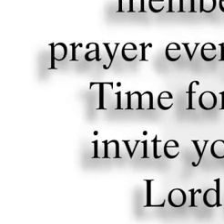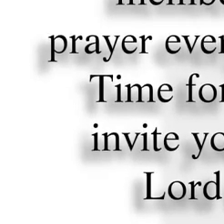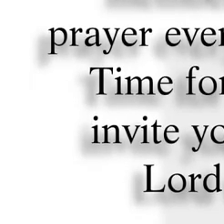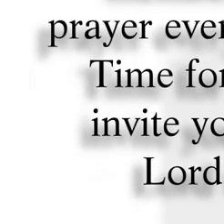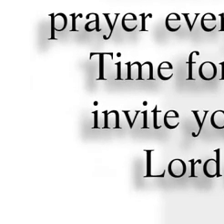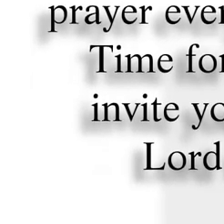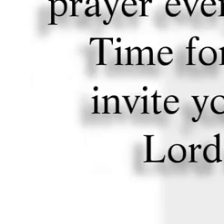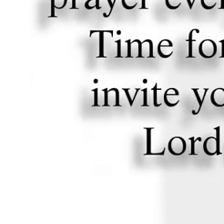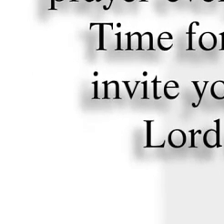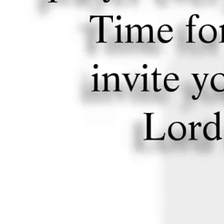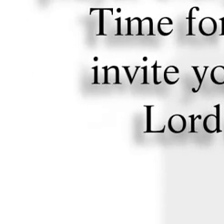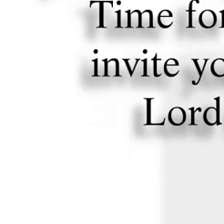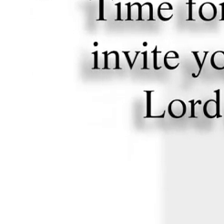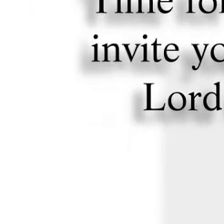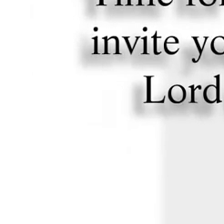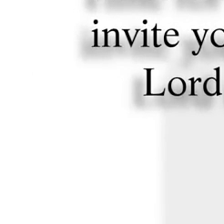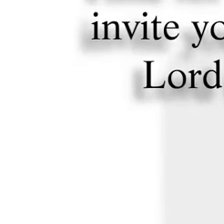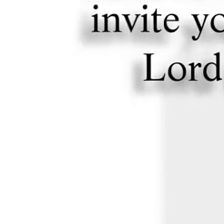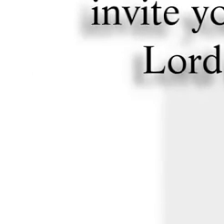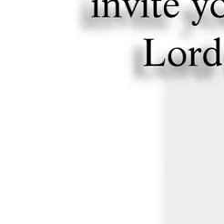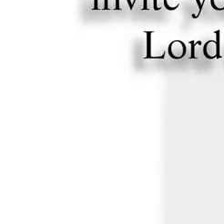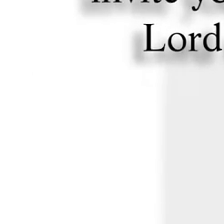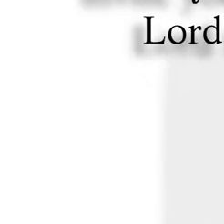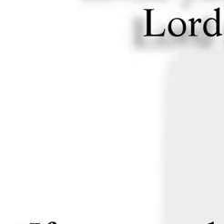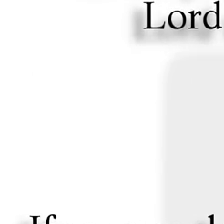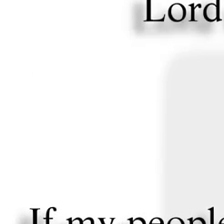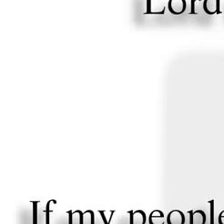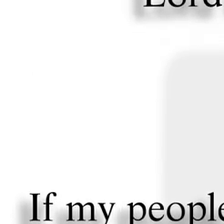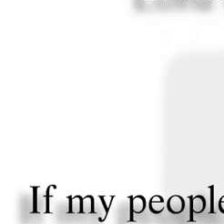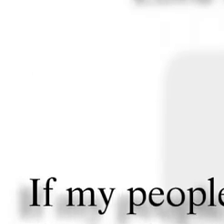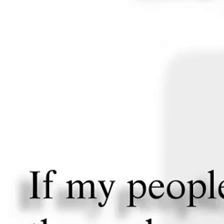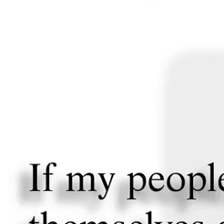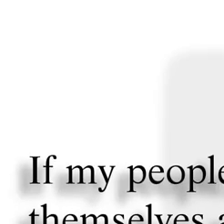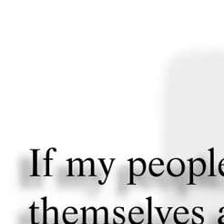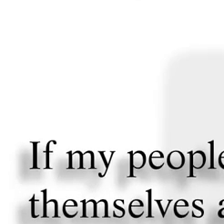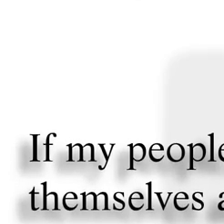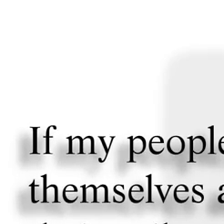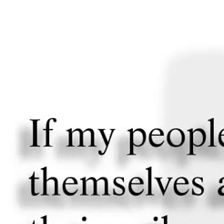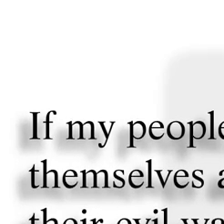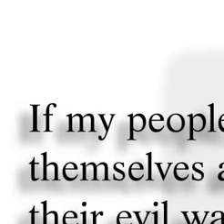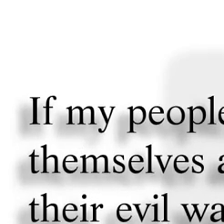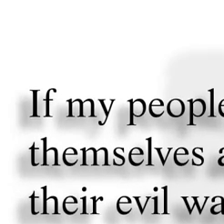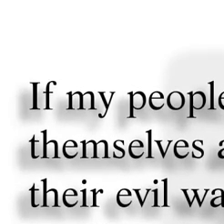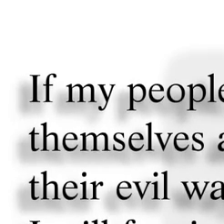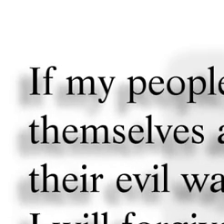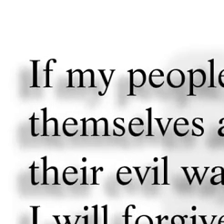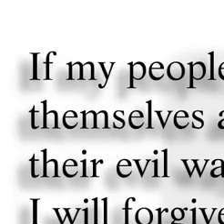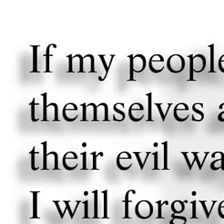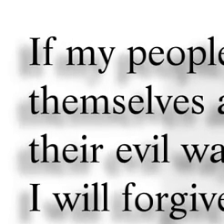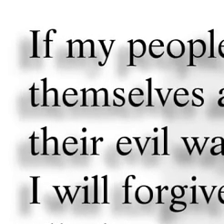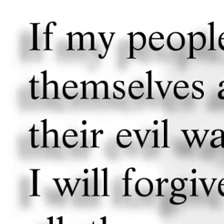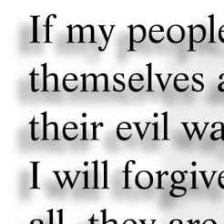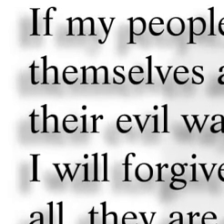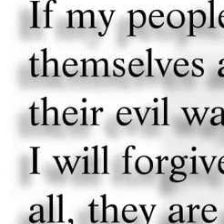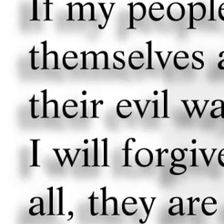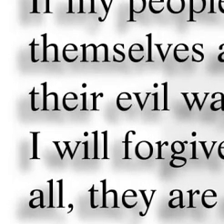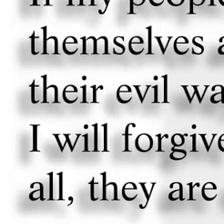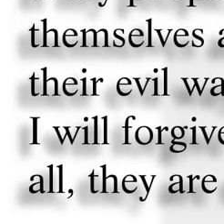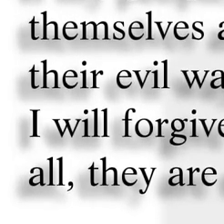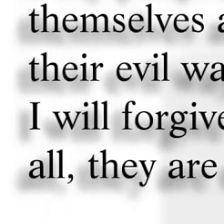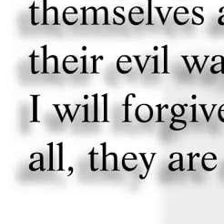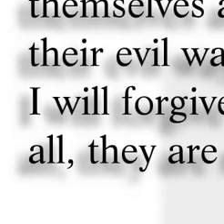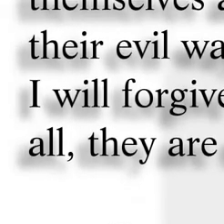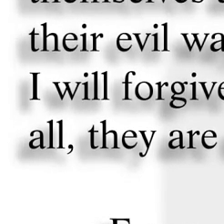grace. Jesus sought me when a stranger, wandering